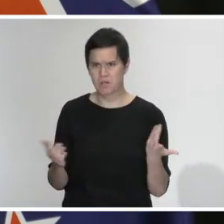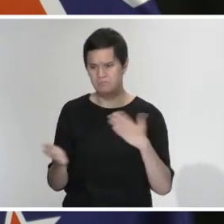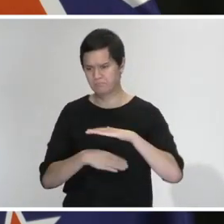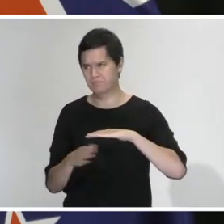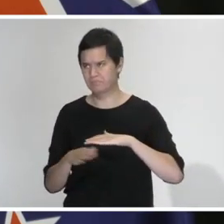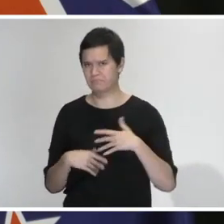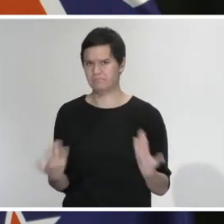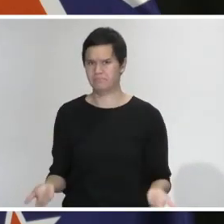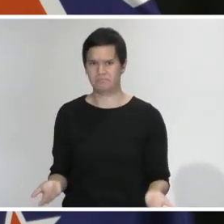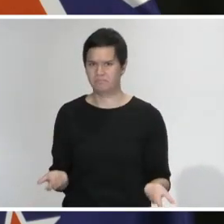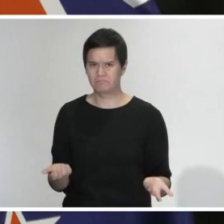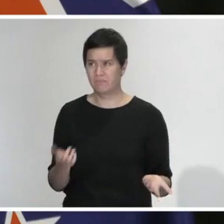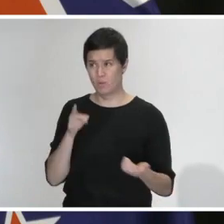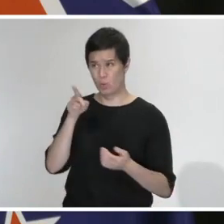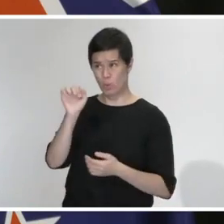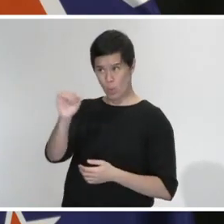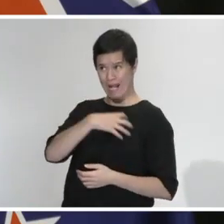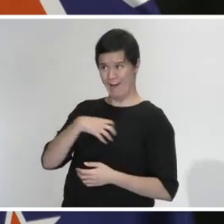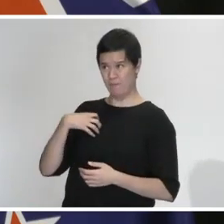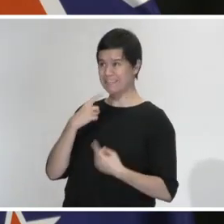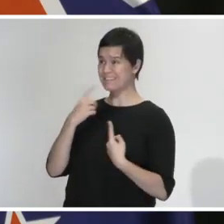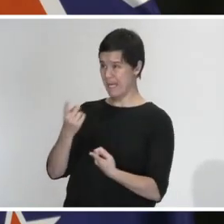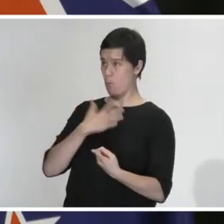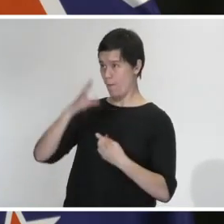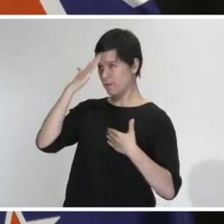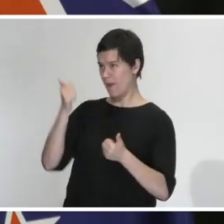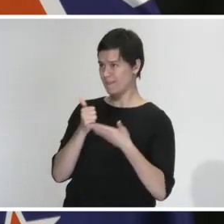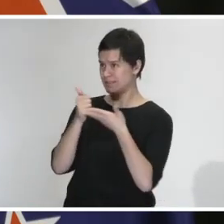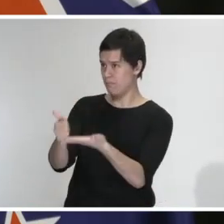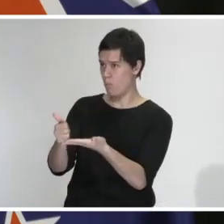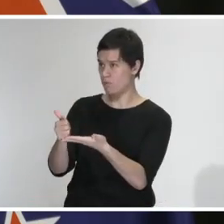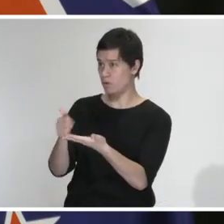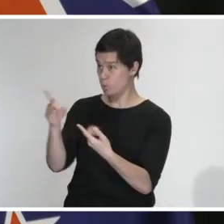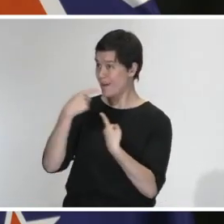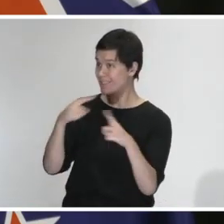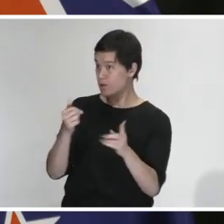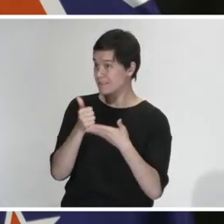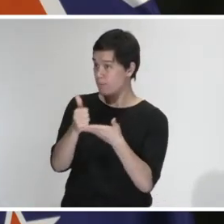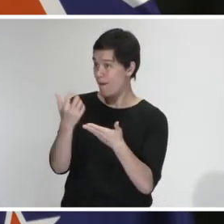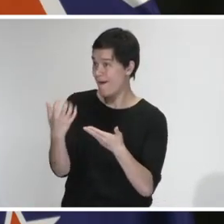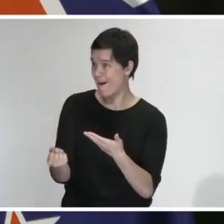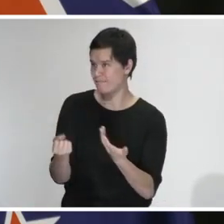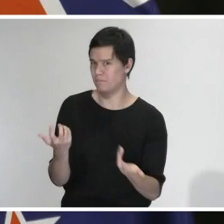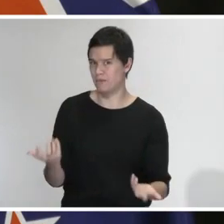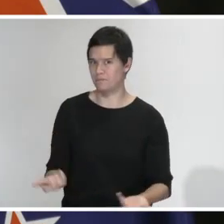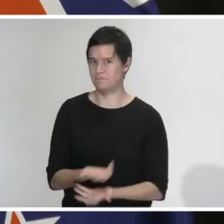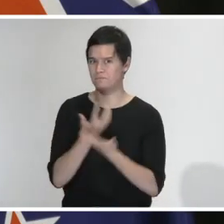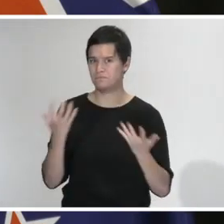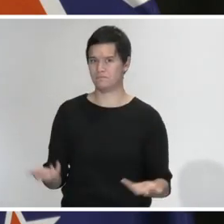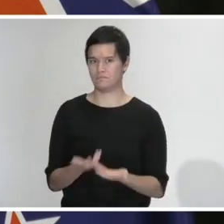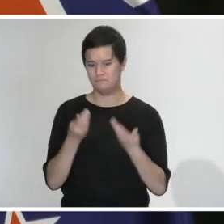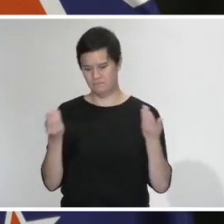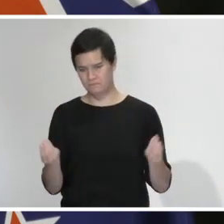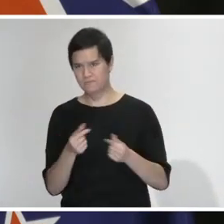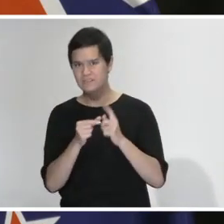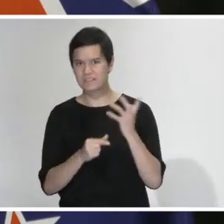very clear about wanting to provide more information and more support for mental health, yet this seemed to be a reasonably small announcement with very, very little detail.